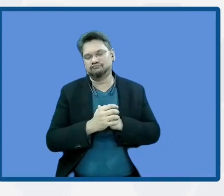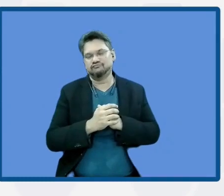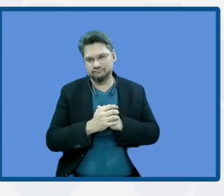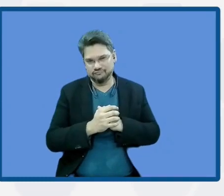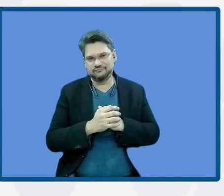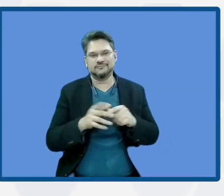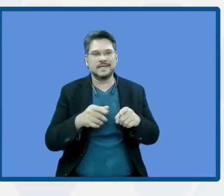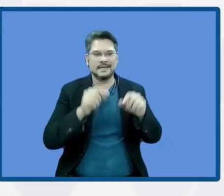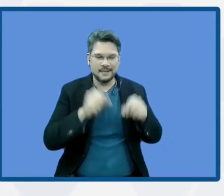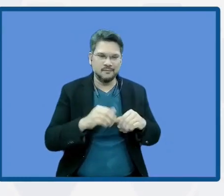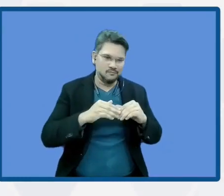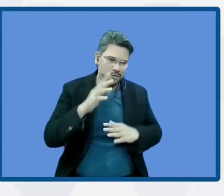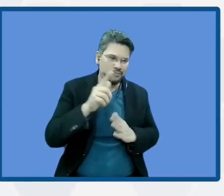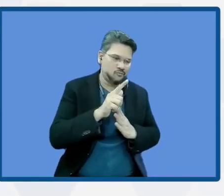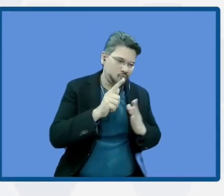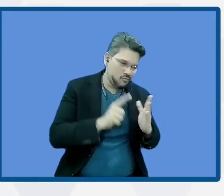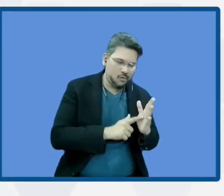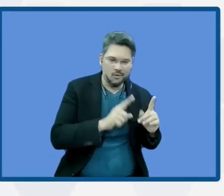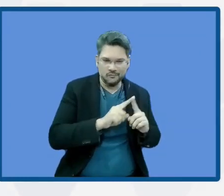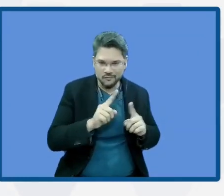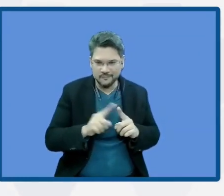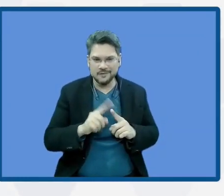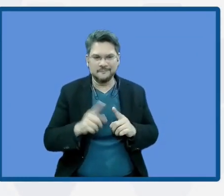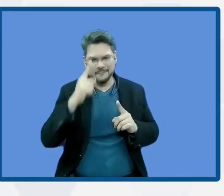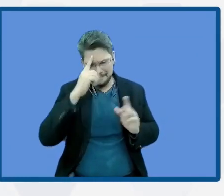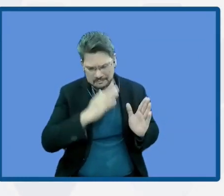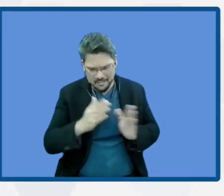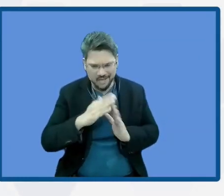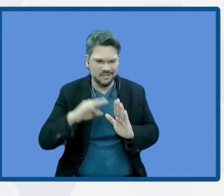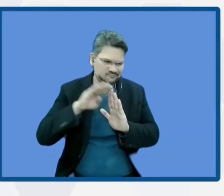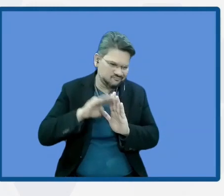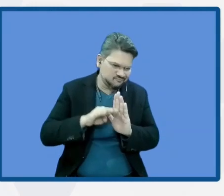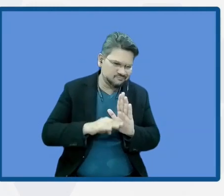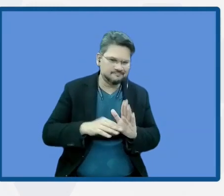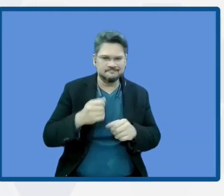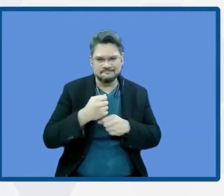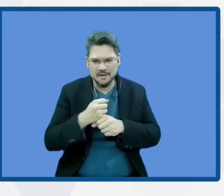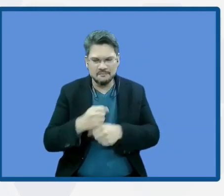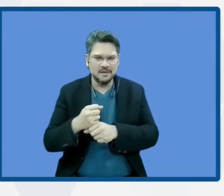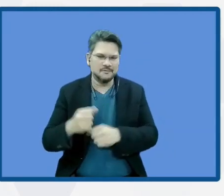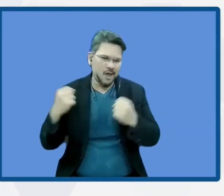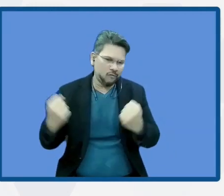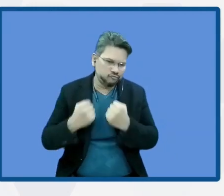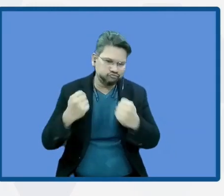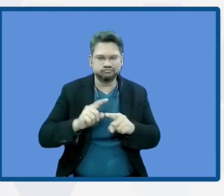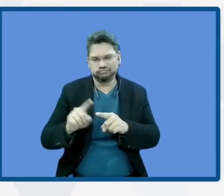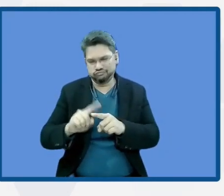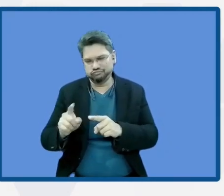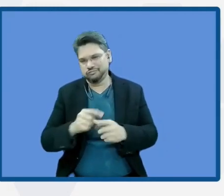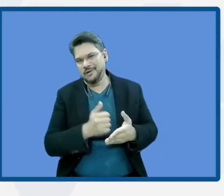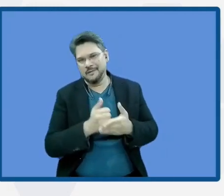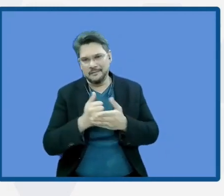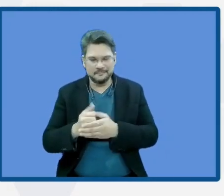and planning actions as well as other development actions. As a third point, I would like to highlight